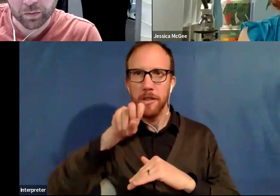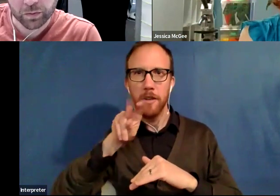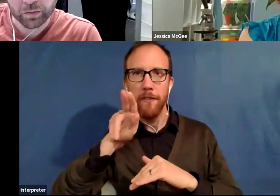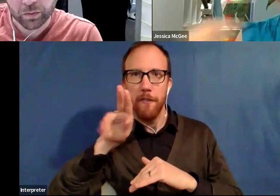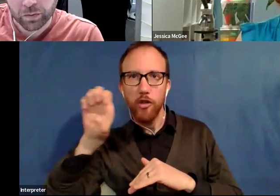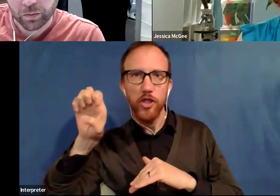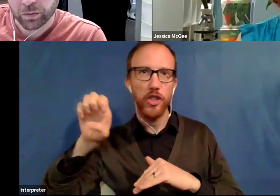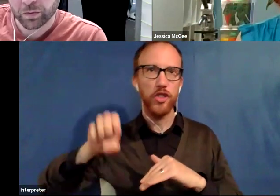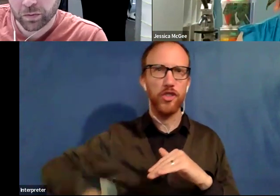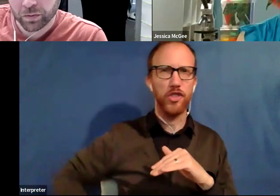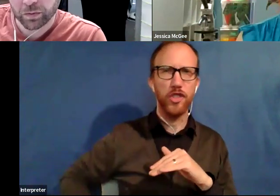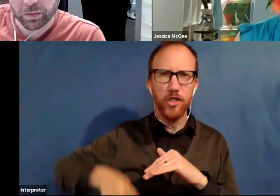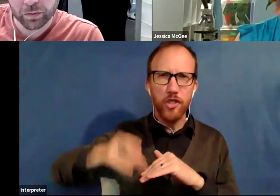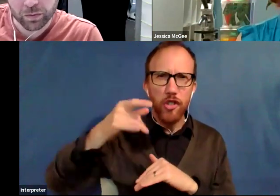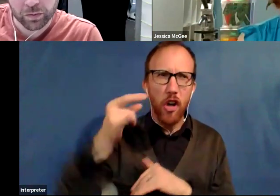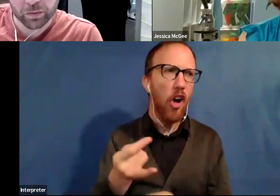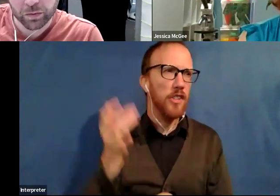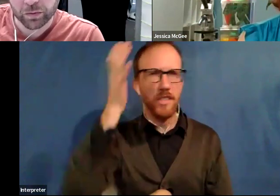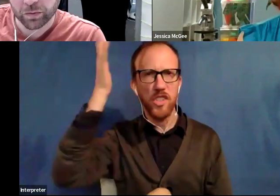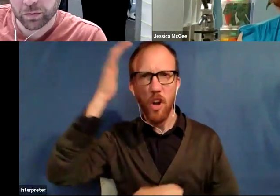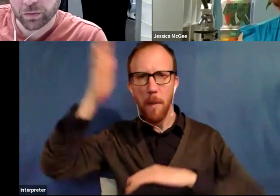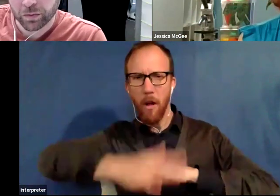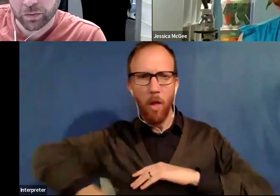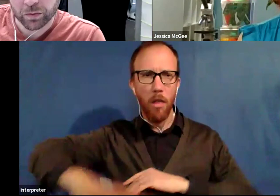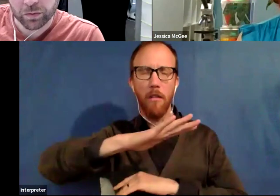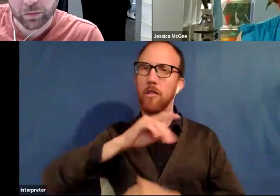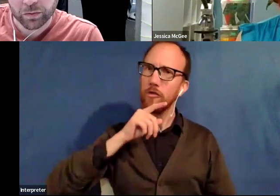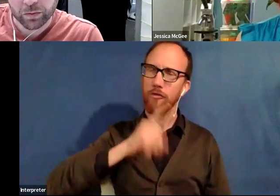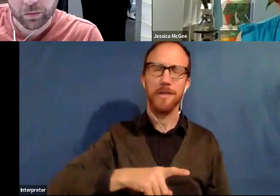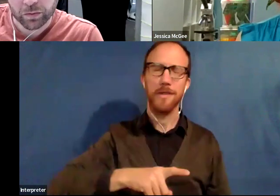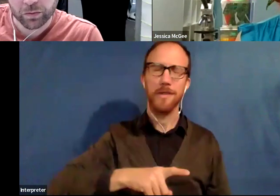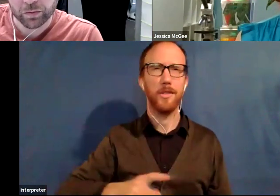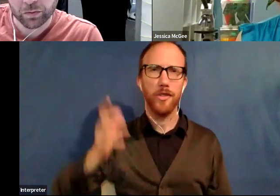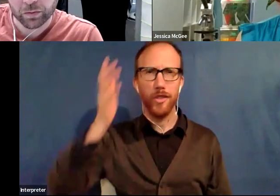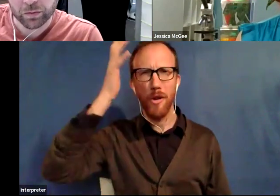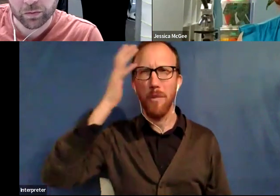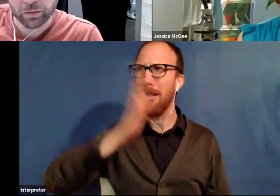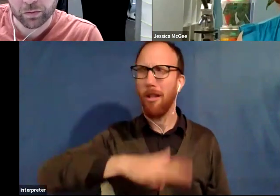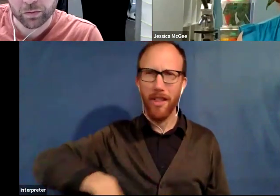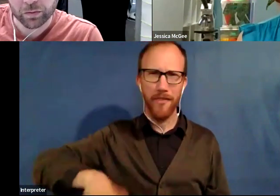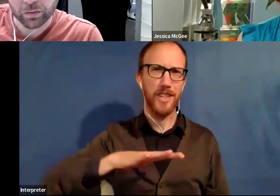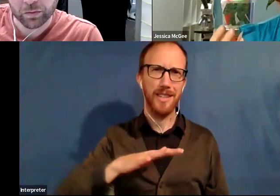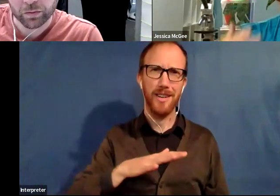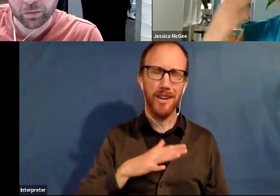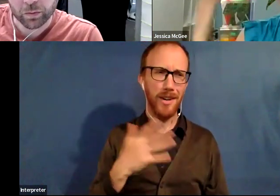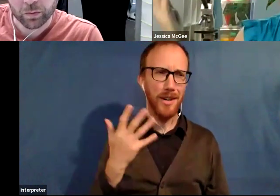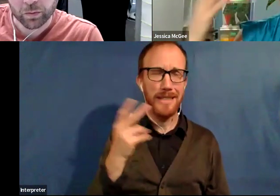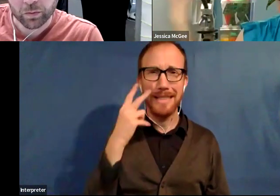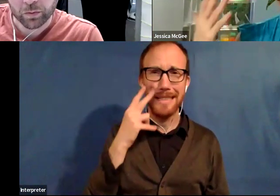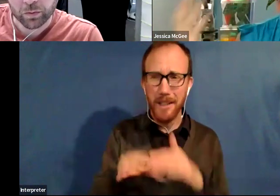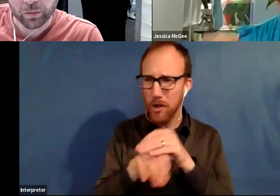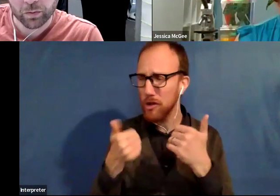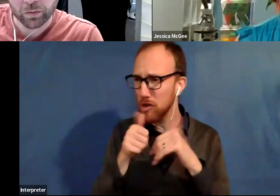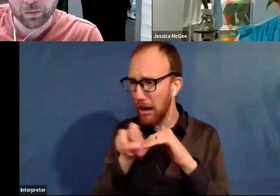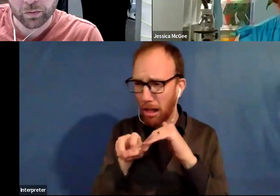dogs and garbage, like everywhere. The garbage was everywhere was heartbreaking. Um, because you